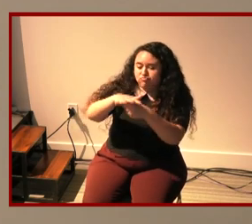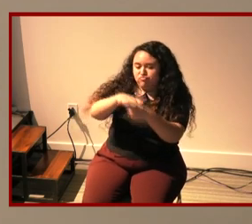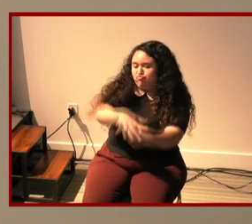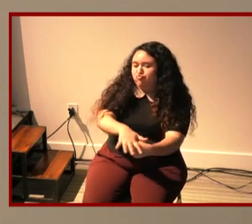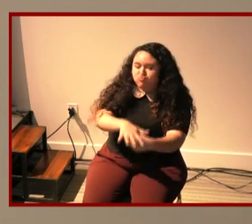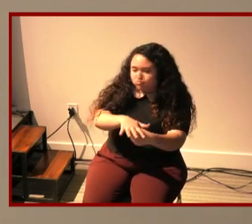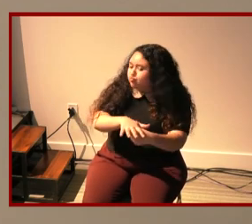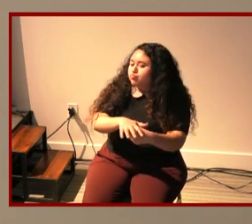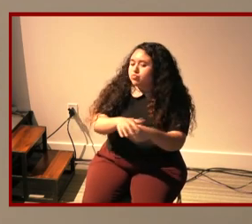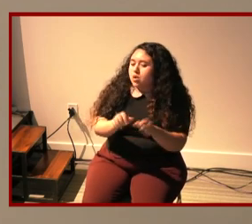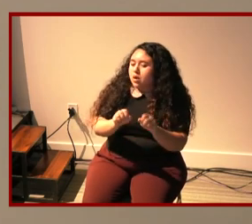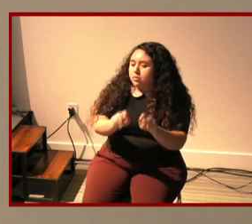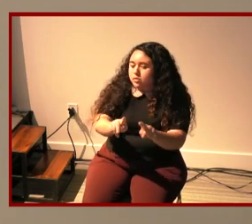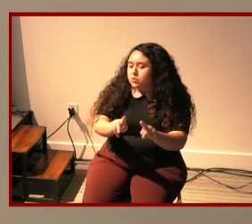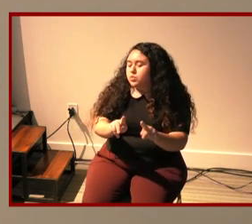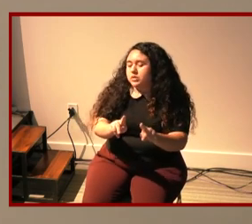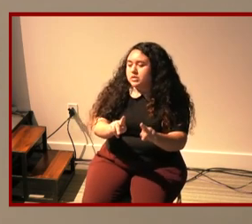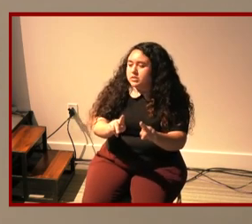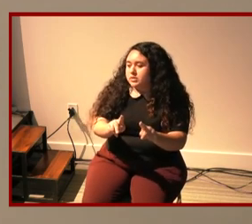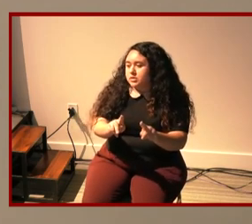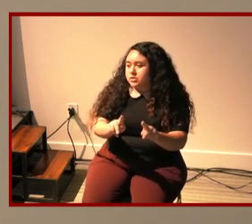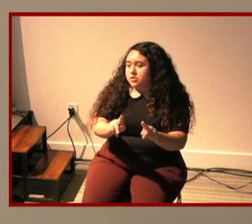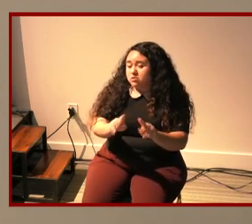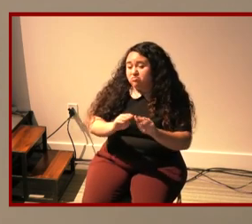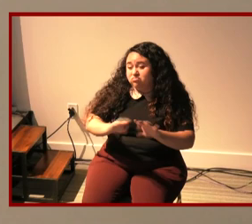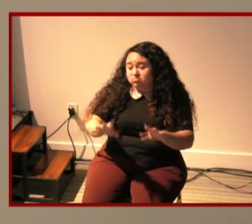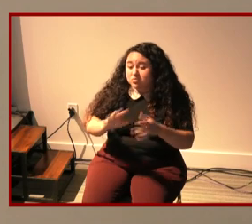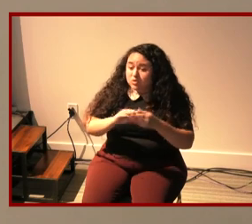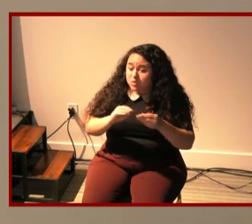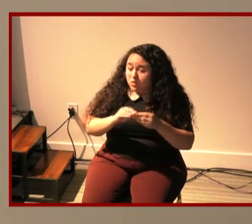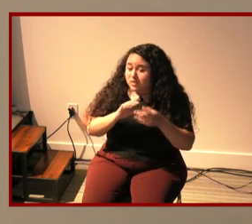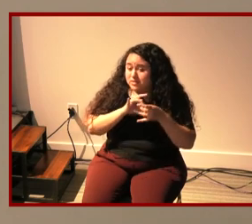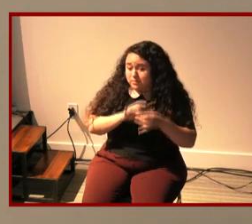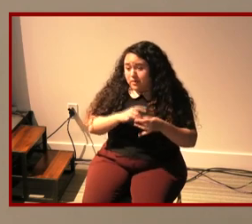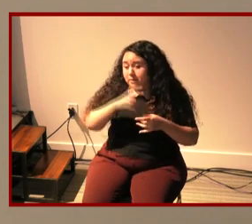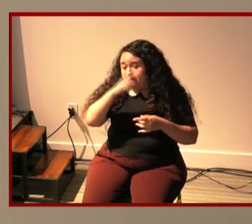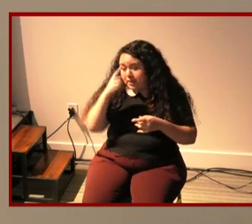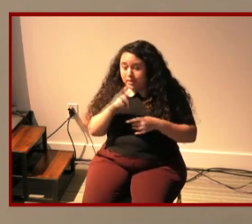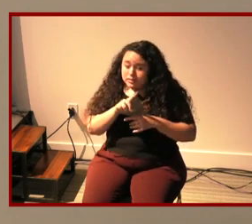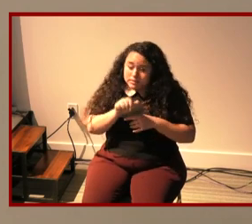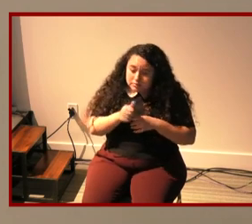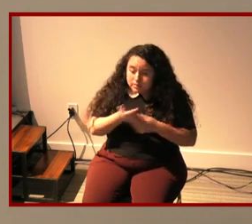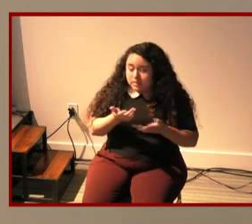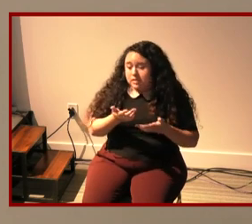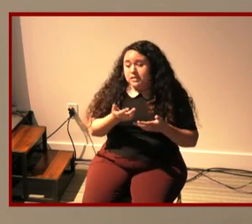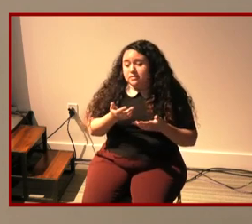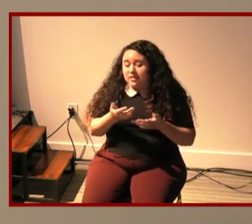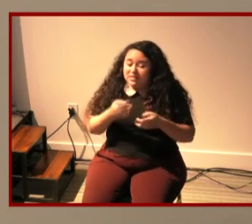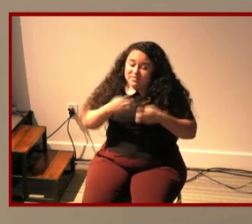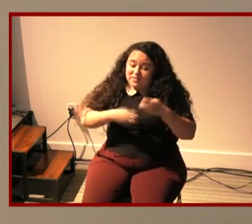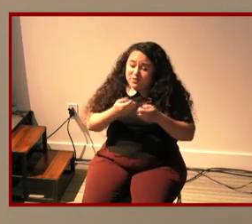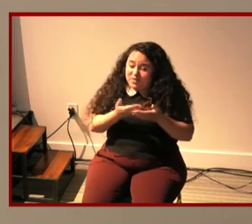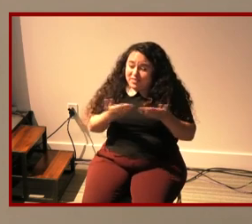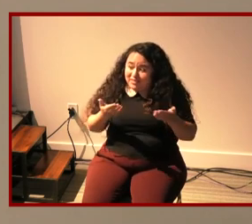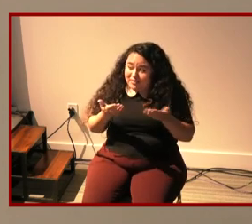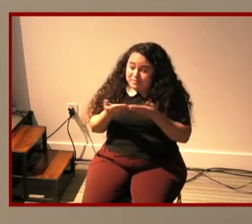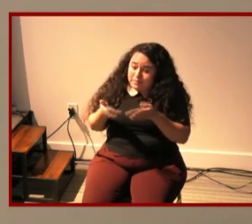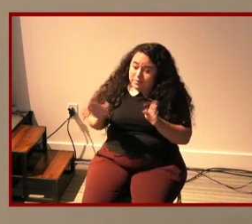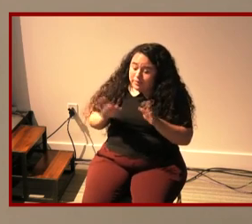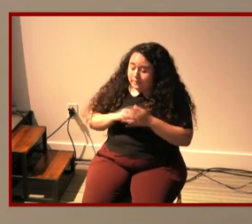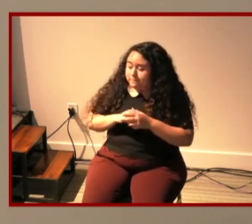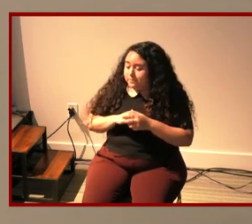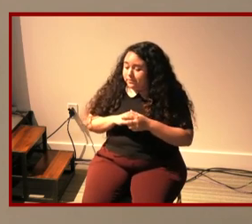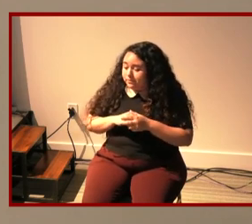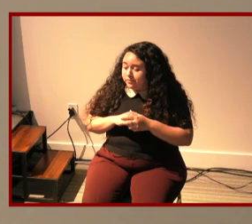opportunities to circulate narratives of um of difficult things in the public sphere for black families